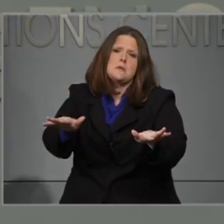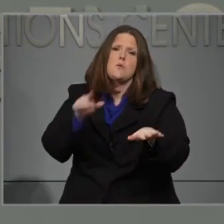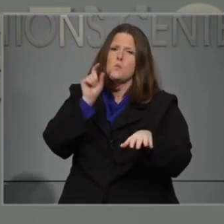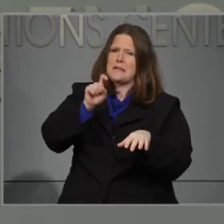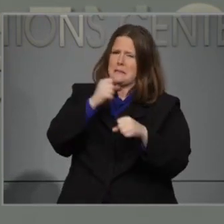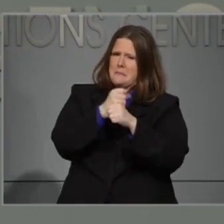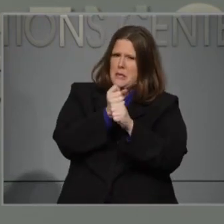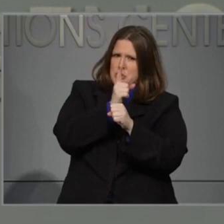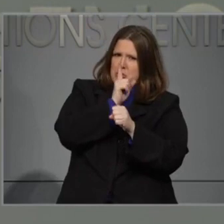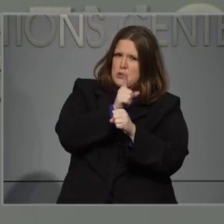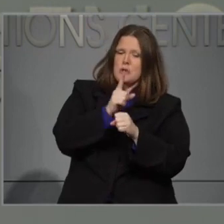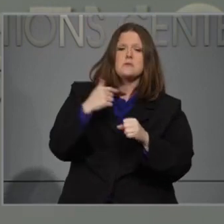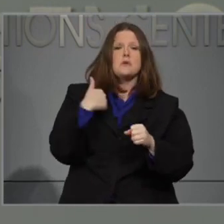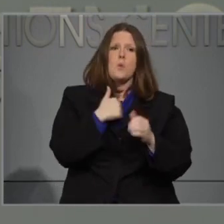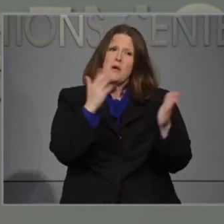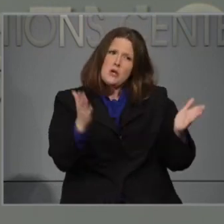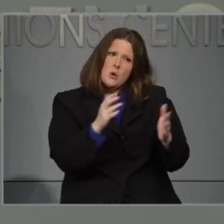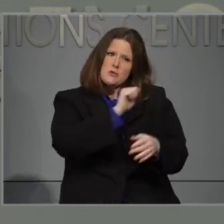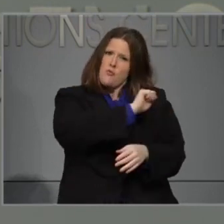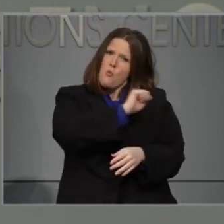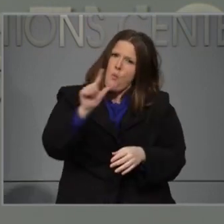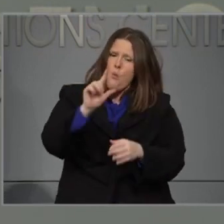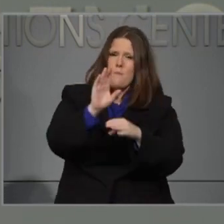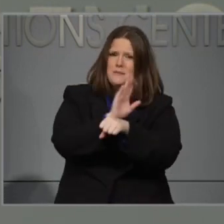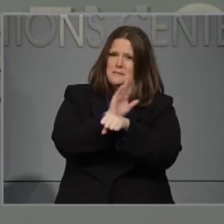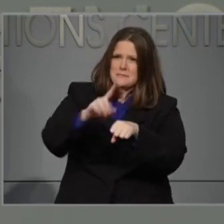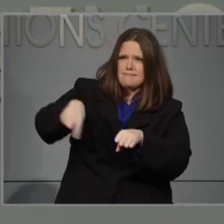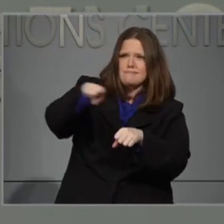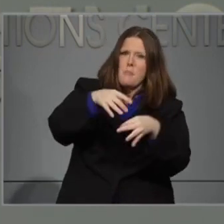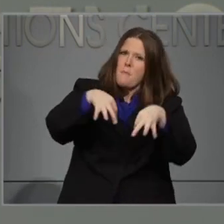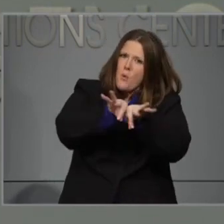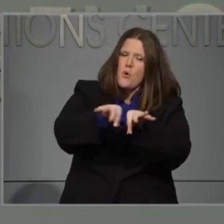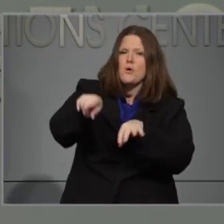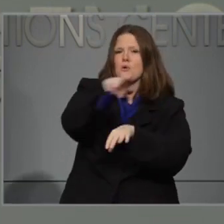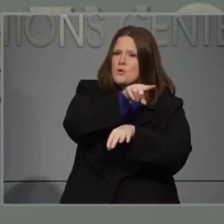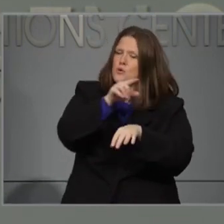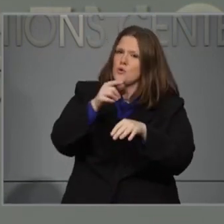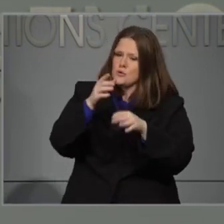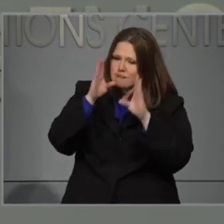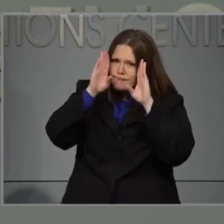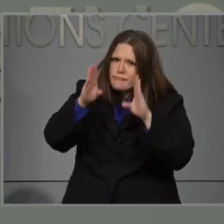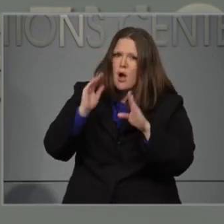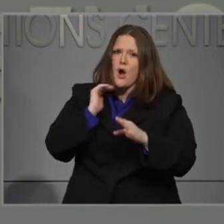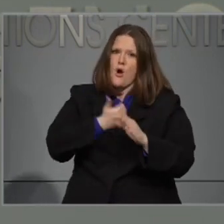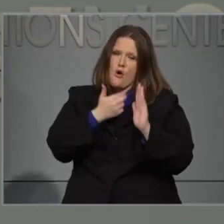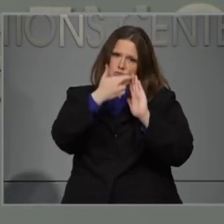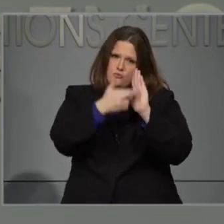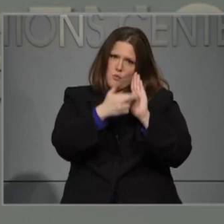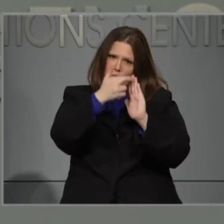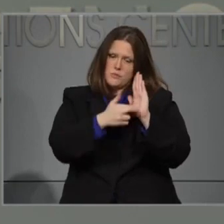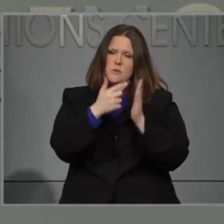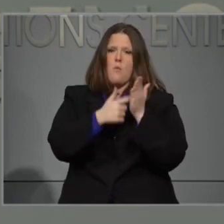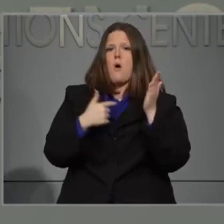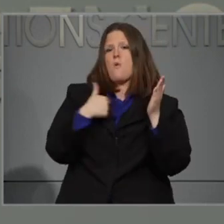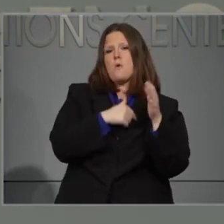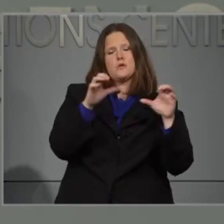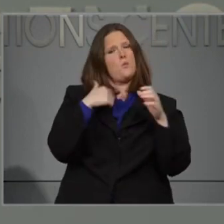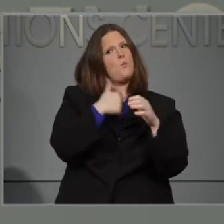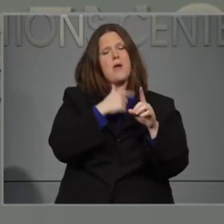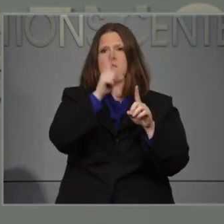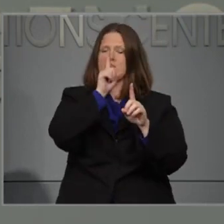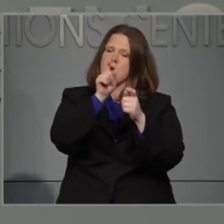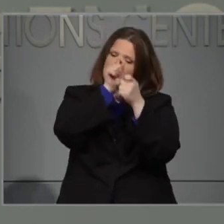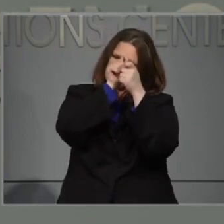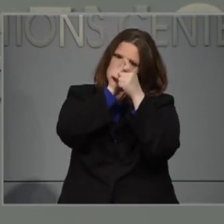we encourage all businesses to make sure that they are taking the precautions that we lay out in all of the very detailed